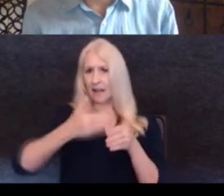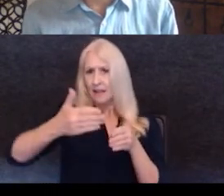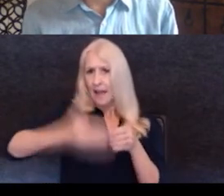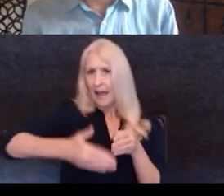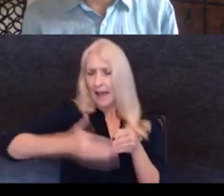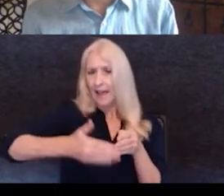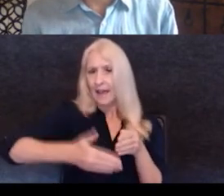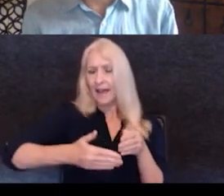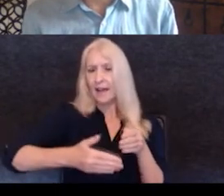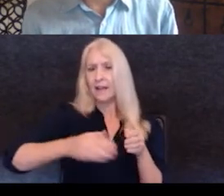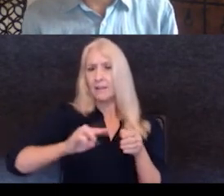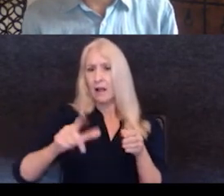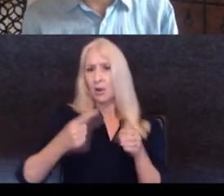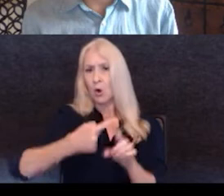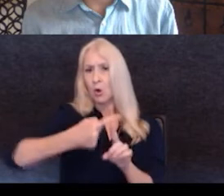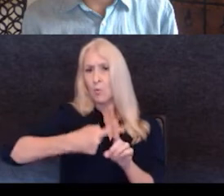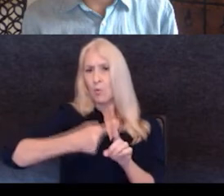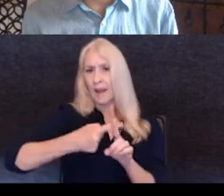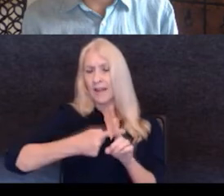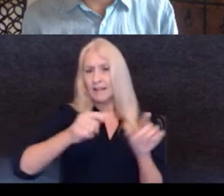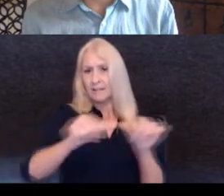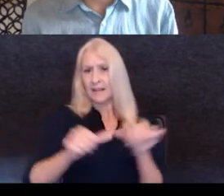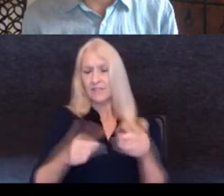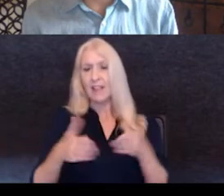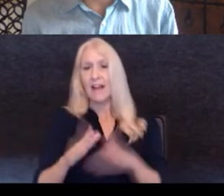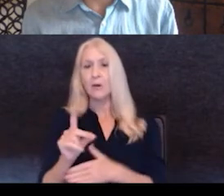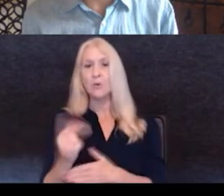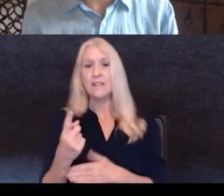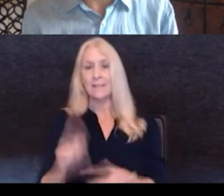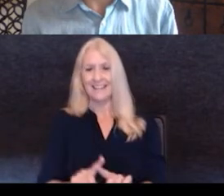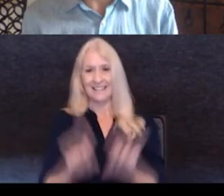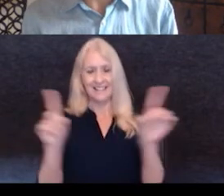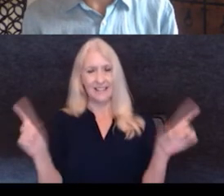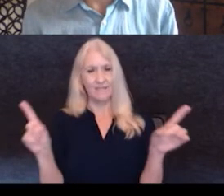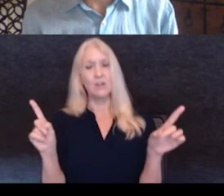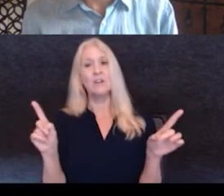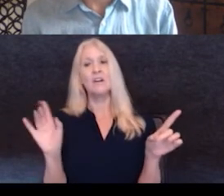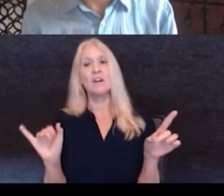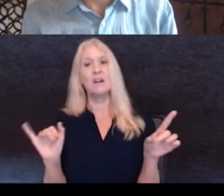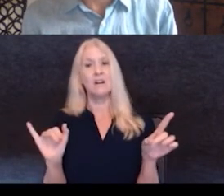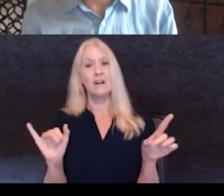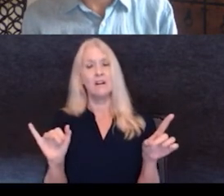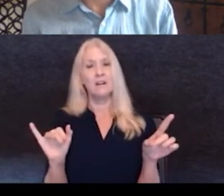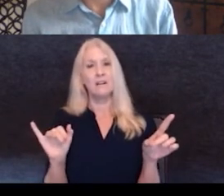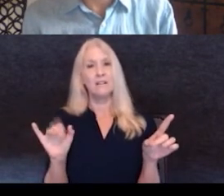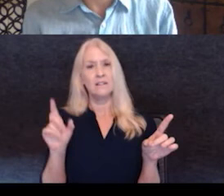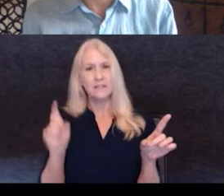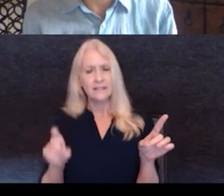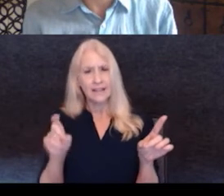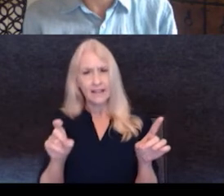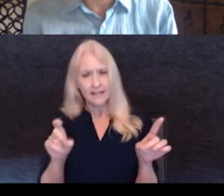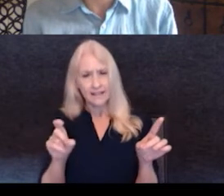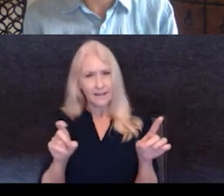And we're only renting this space if you allow us to do something different. And we were like, well, we just need to pop out of what's existing.